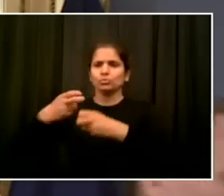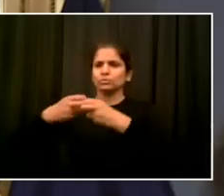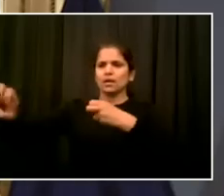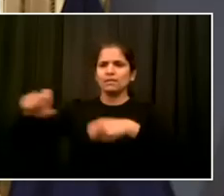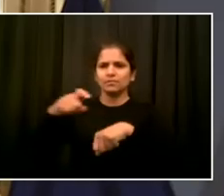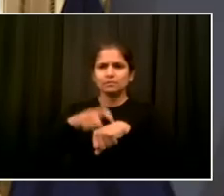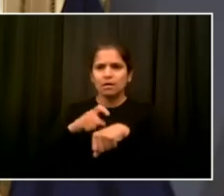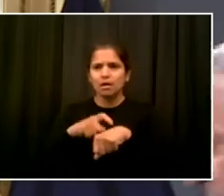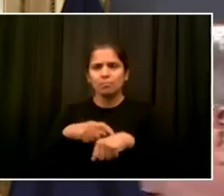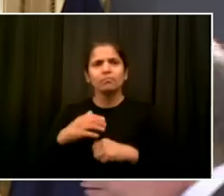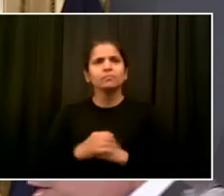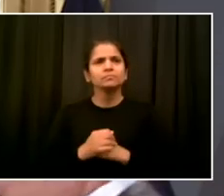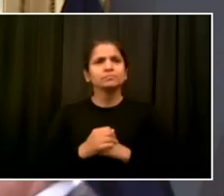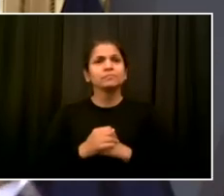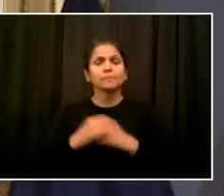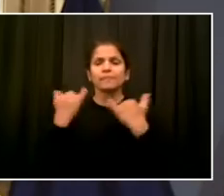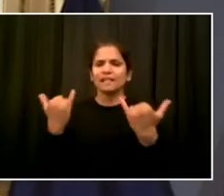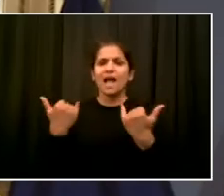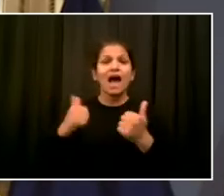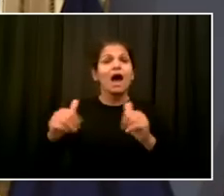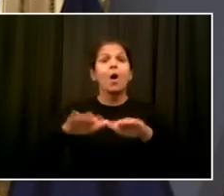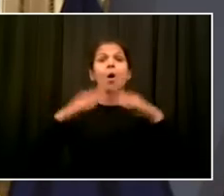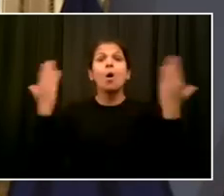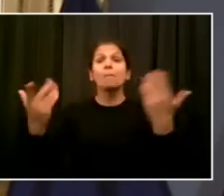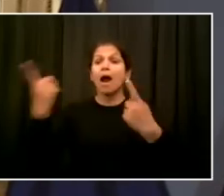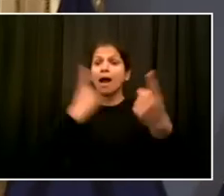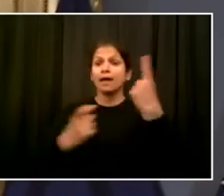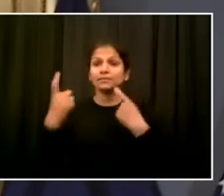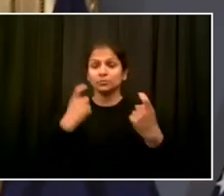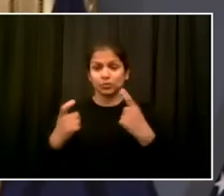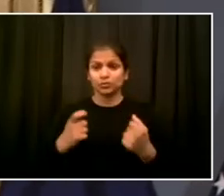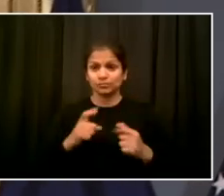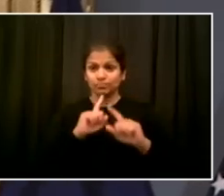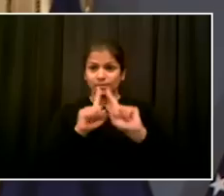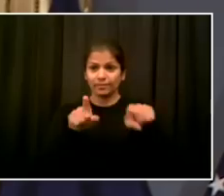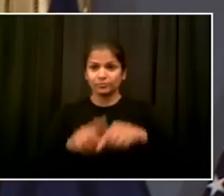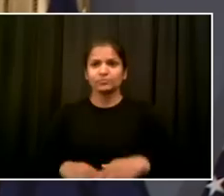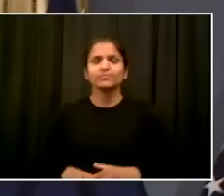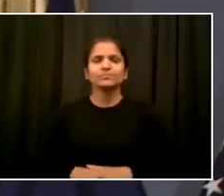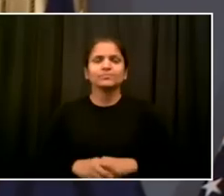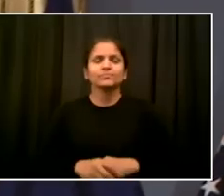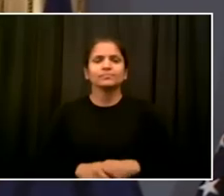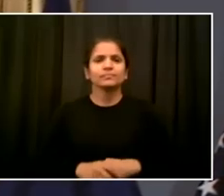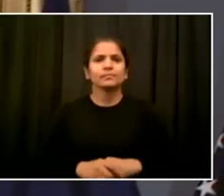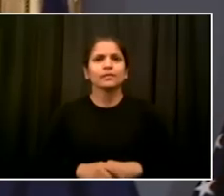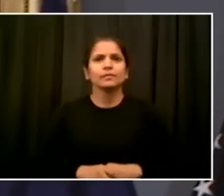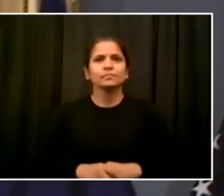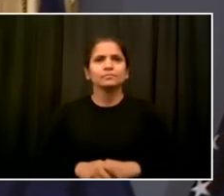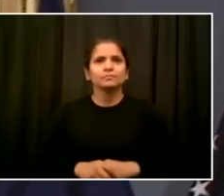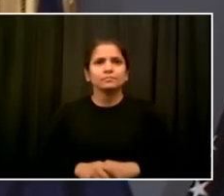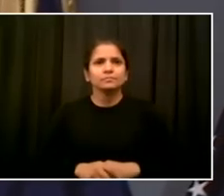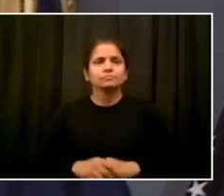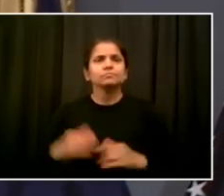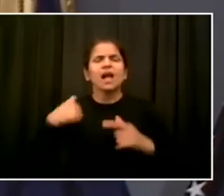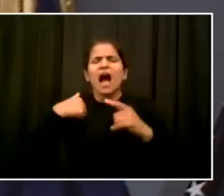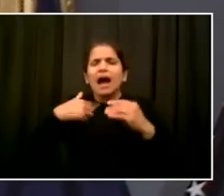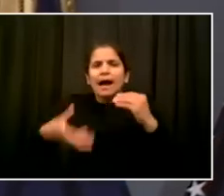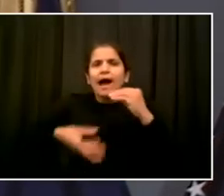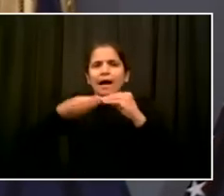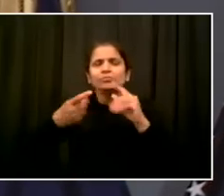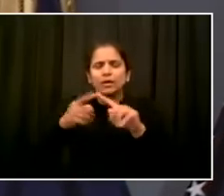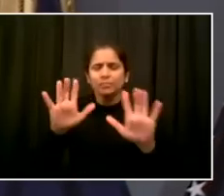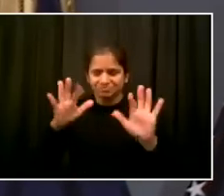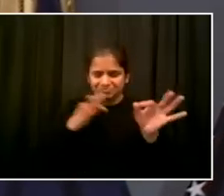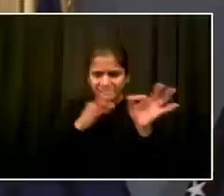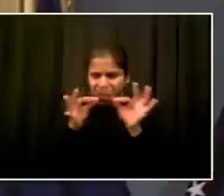Thank you, Commissioner. And I want to emphasize that point. There were a lot of people out there trying to work to mediate,